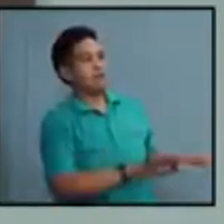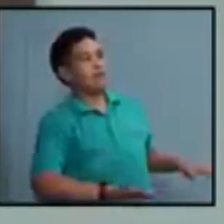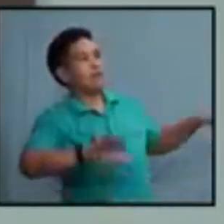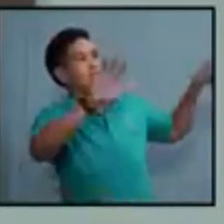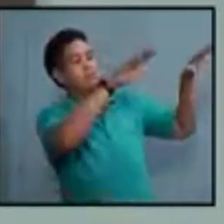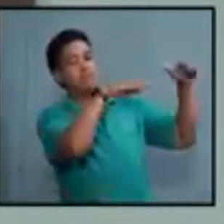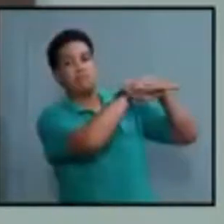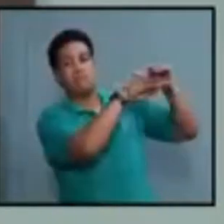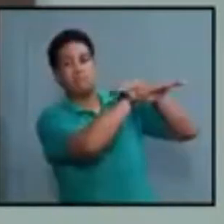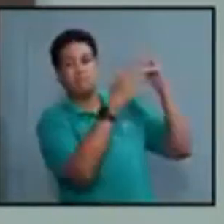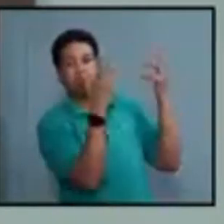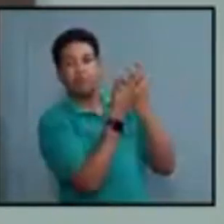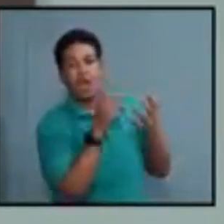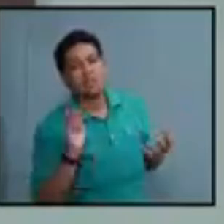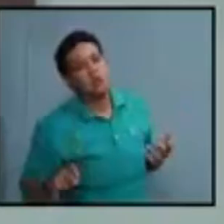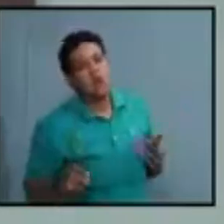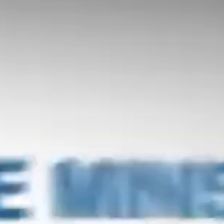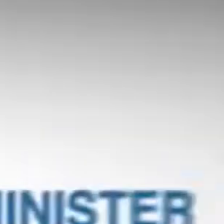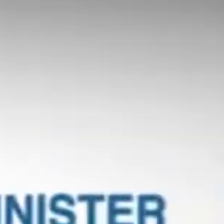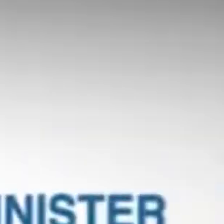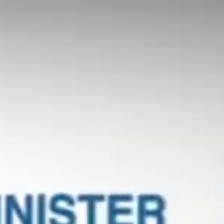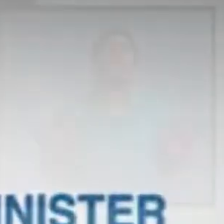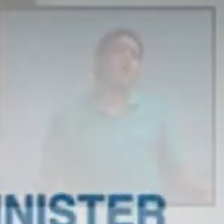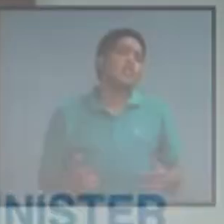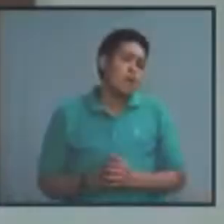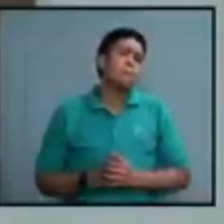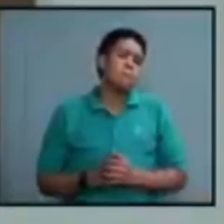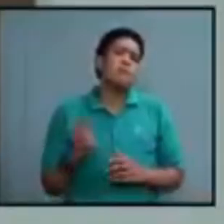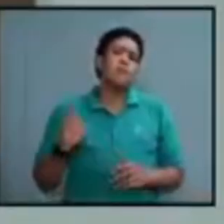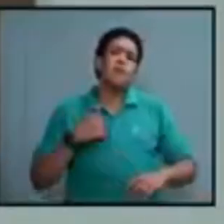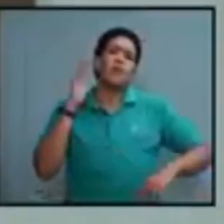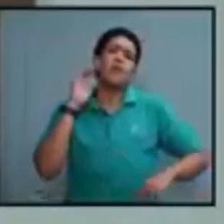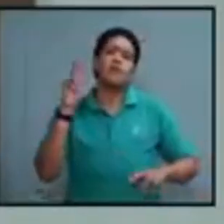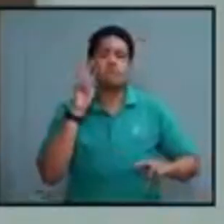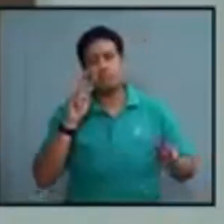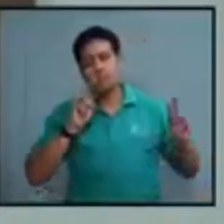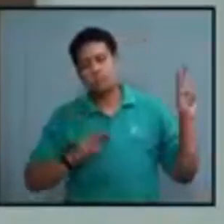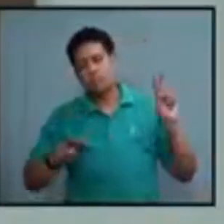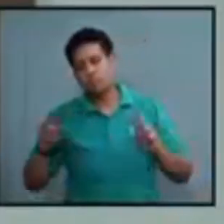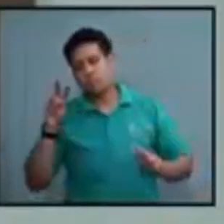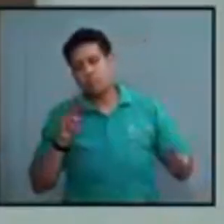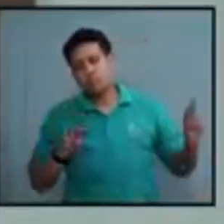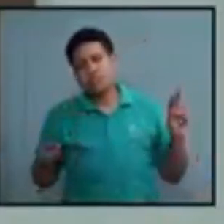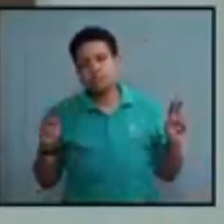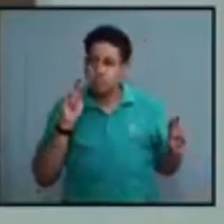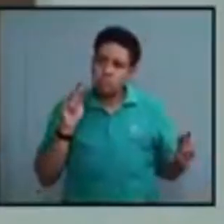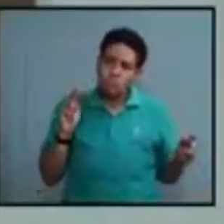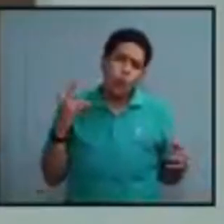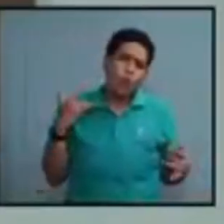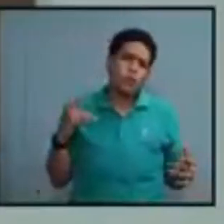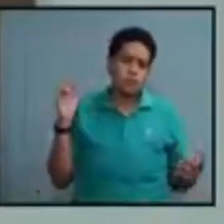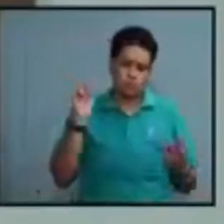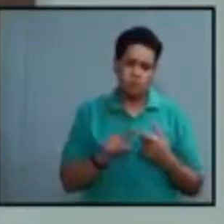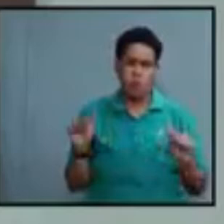venue capacity, whichever is lower. We will continue to monitor the situation